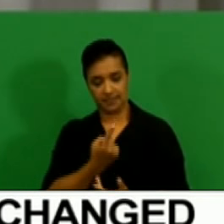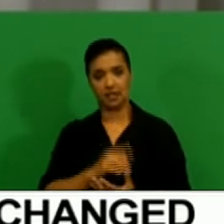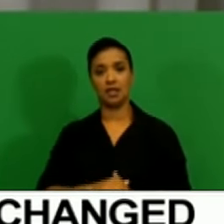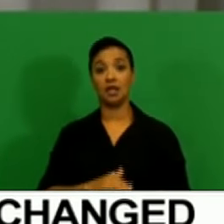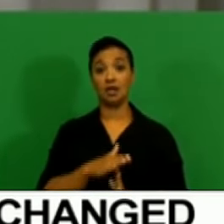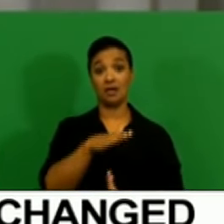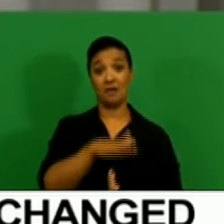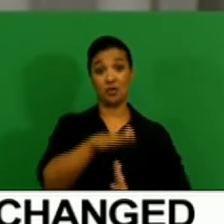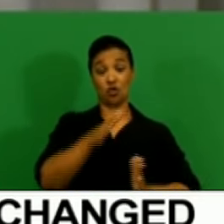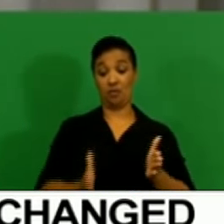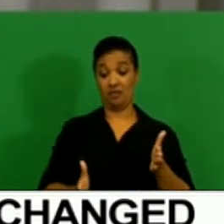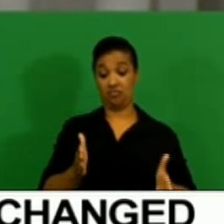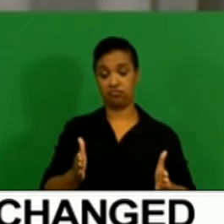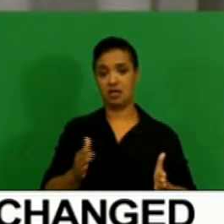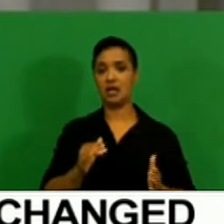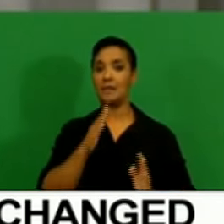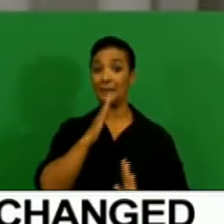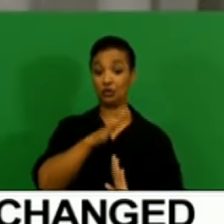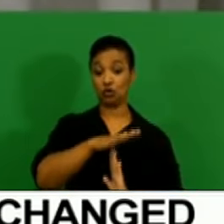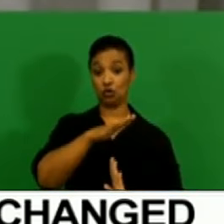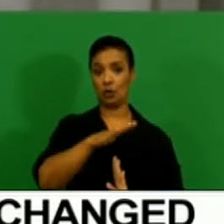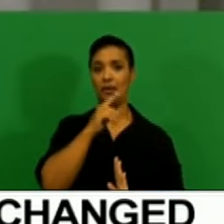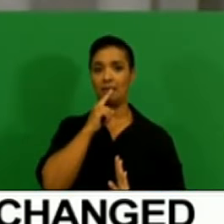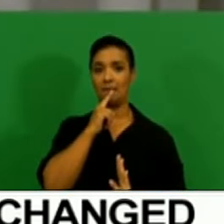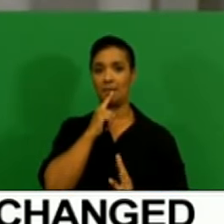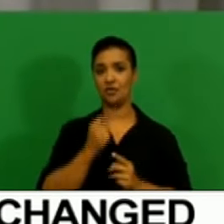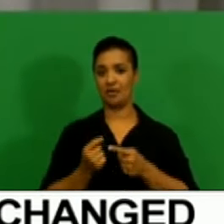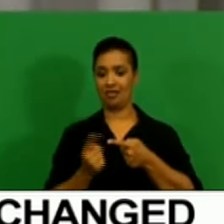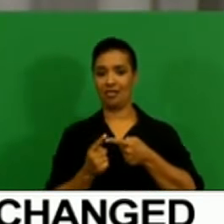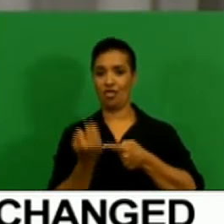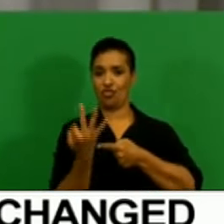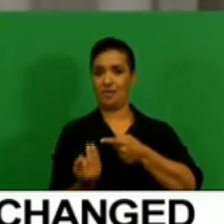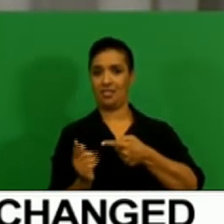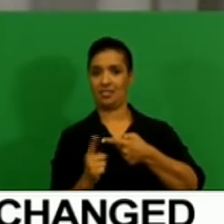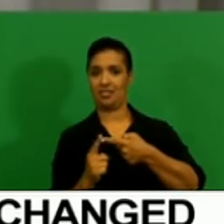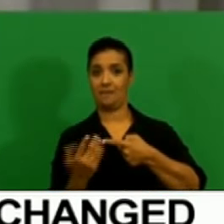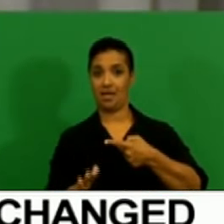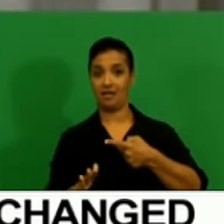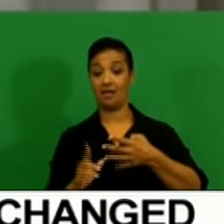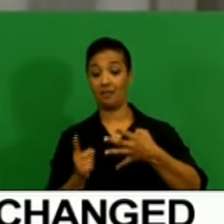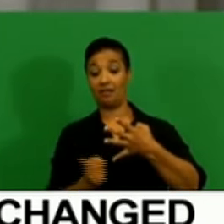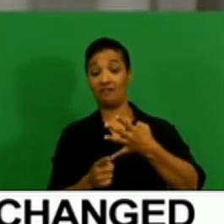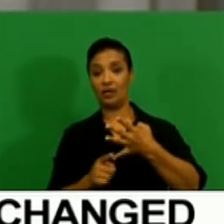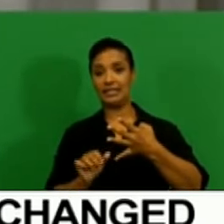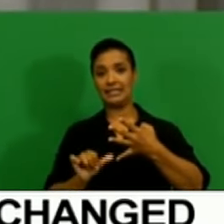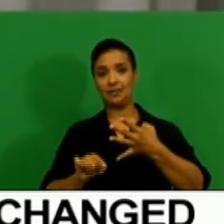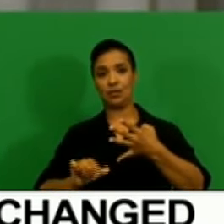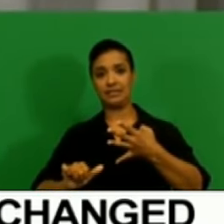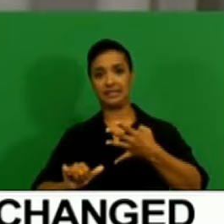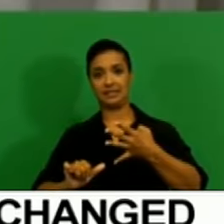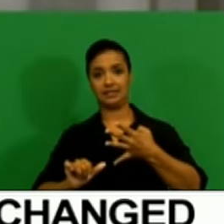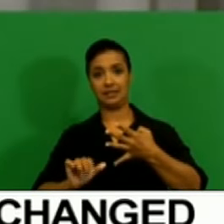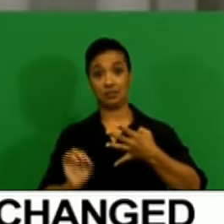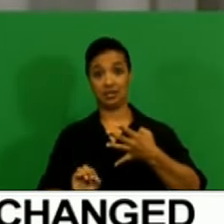peak of 6.6%. The peak we are referring to the quarter. So the average for the fourth quarter is 6.6%. The 6